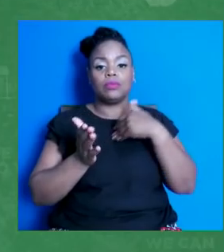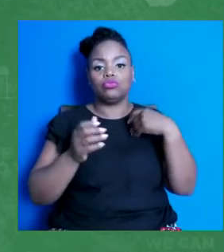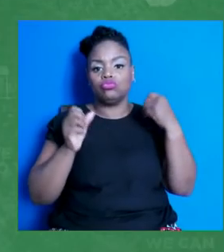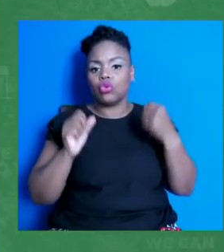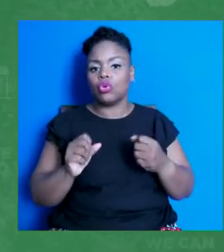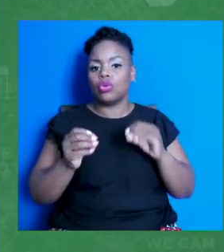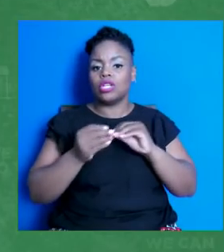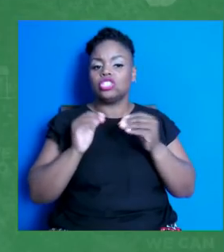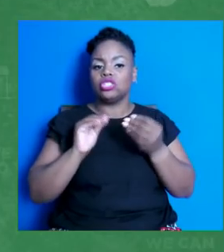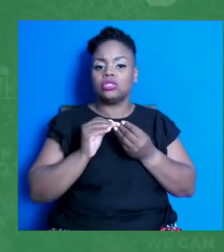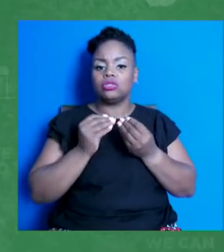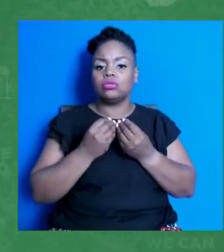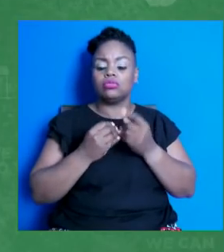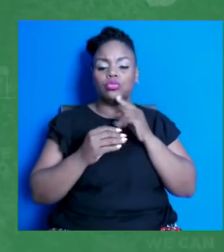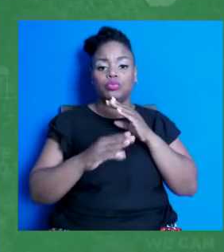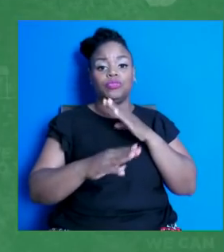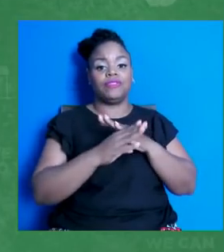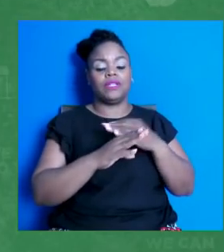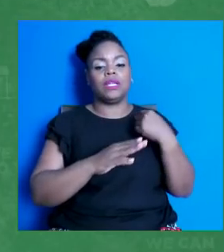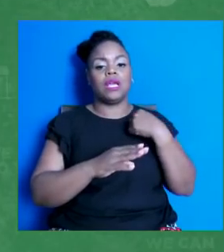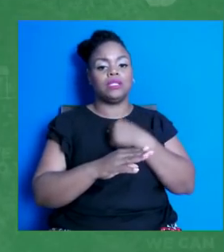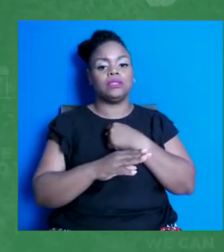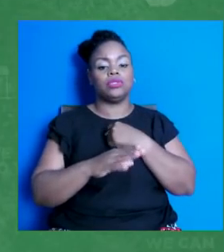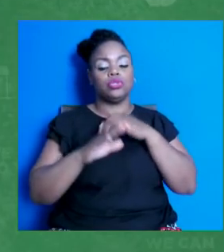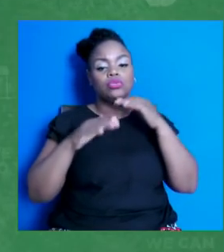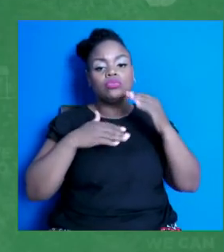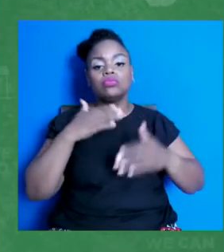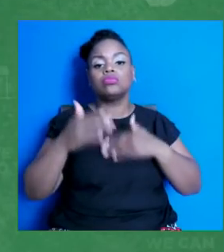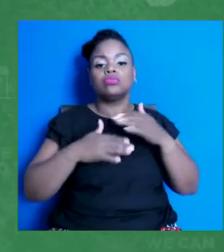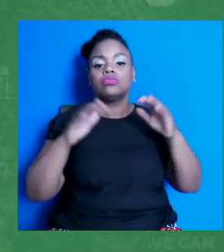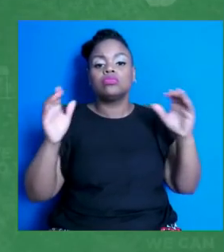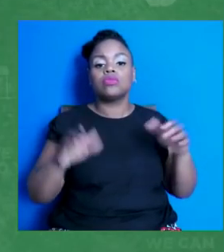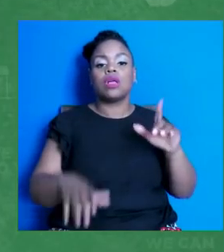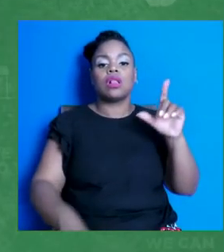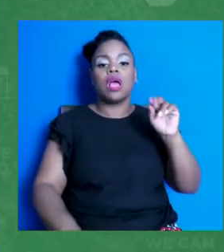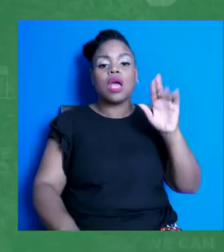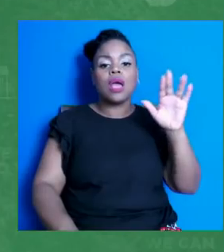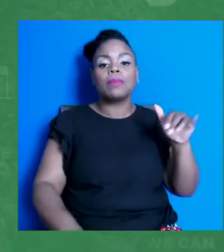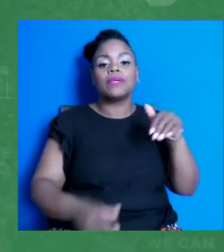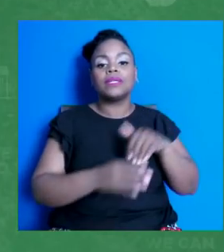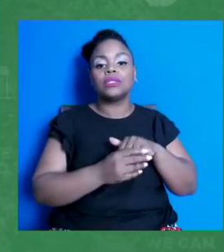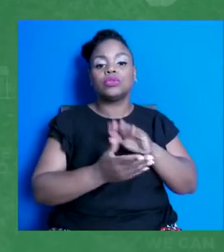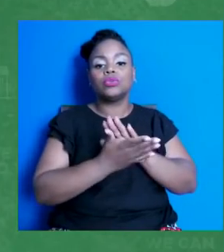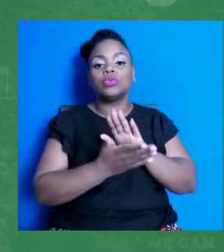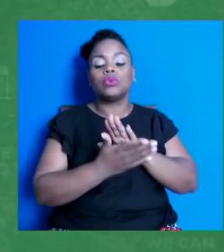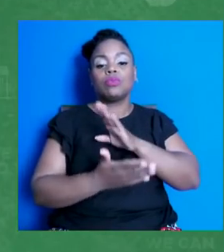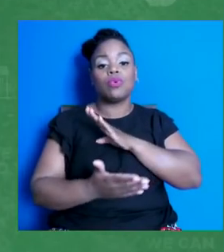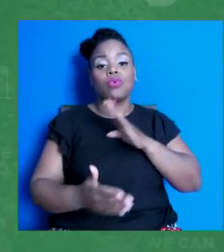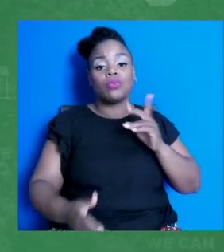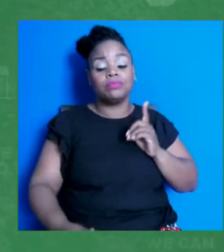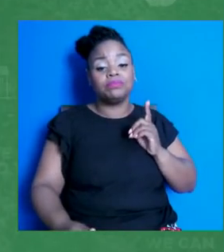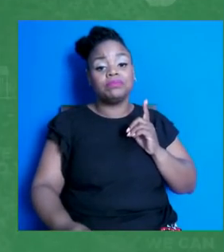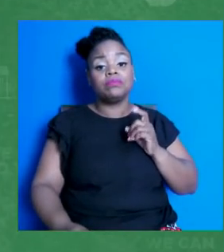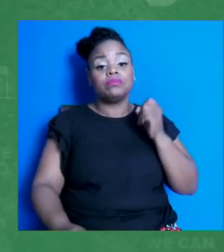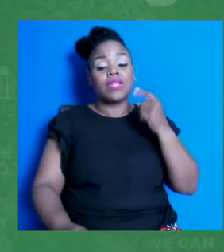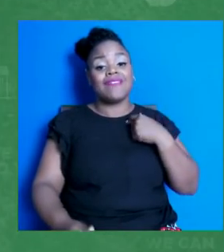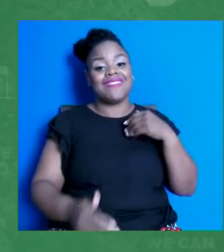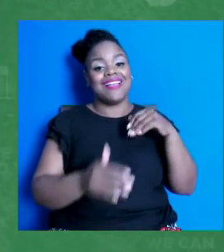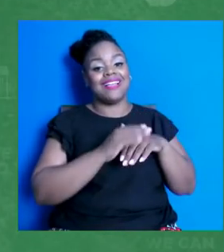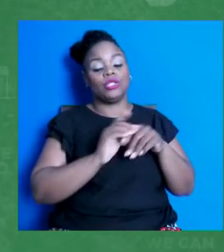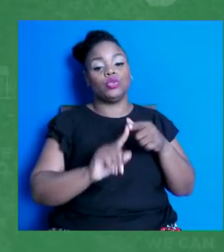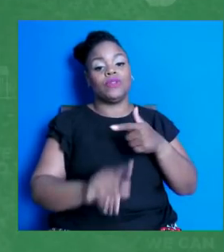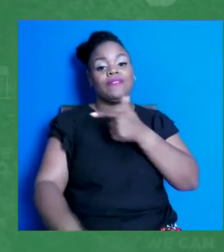to mobilize students to lobby their school boards so students have access to vaccines, as well as safe learning environments,